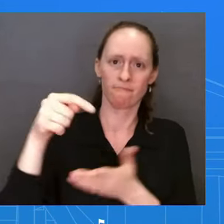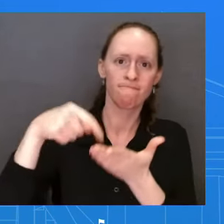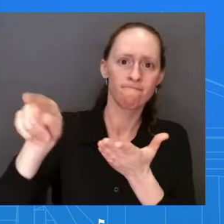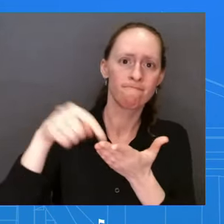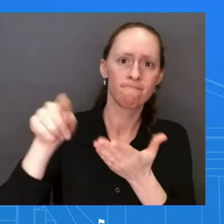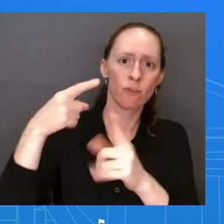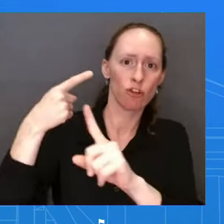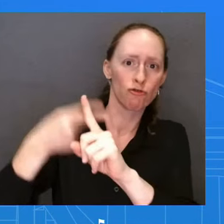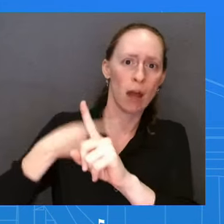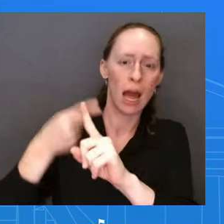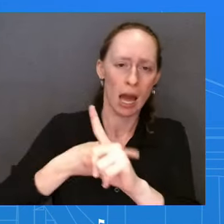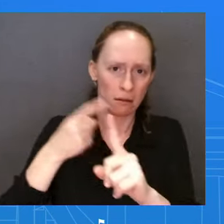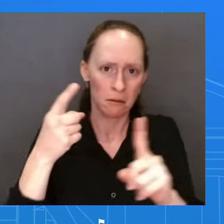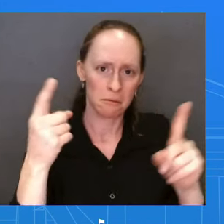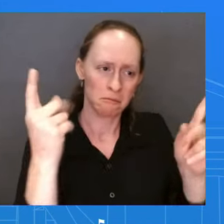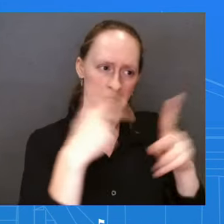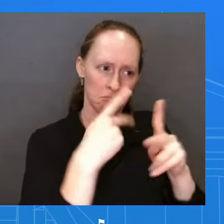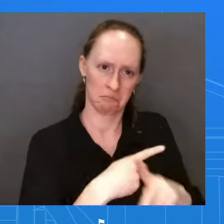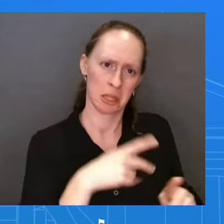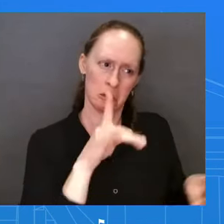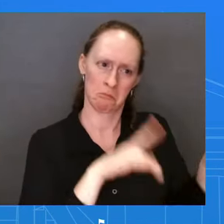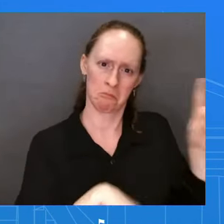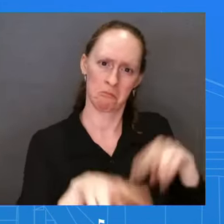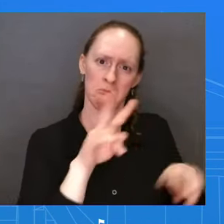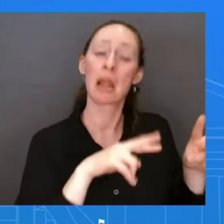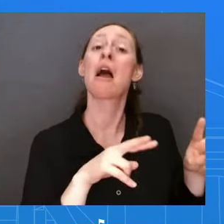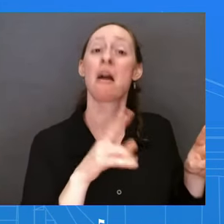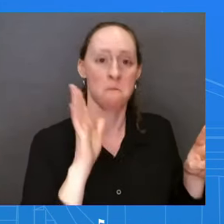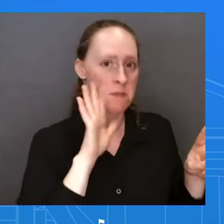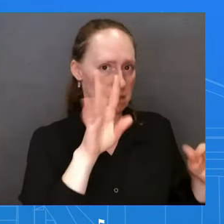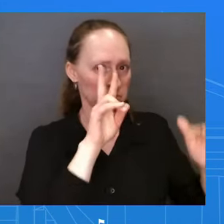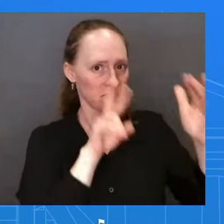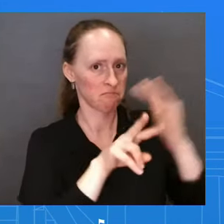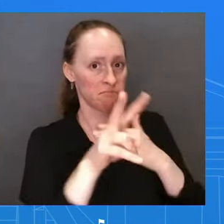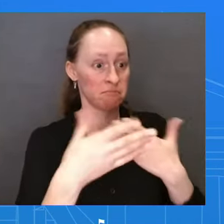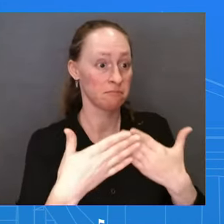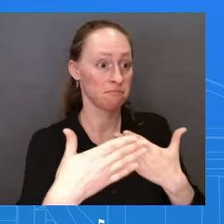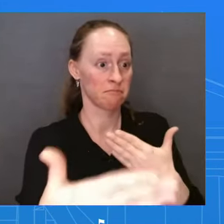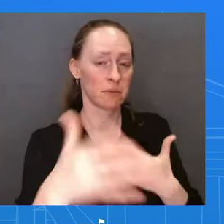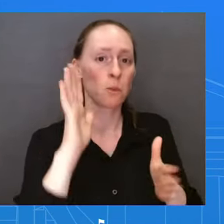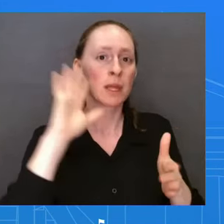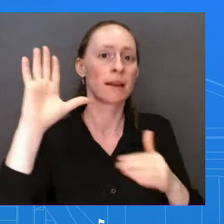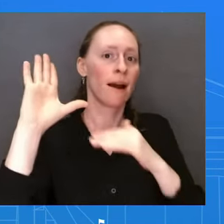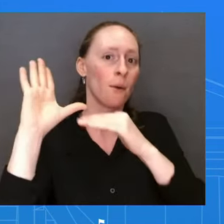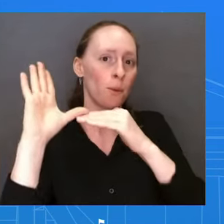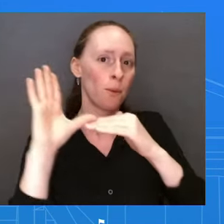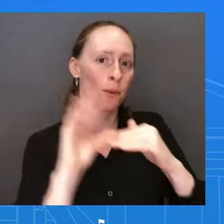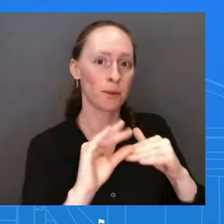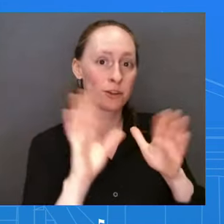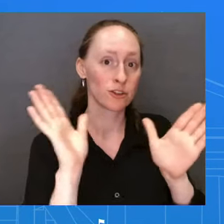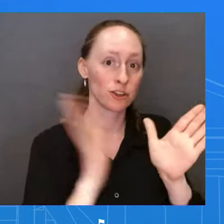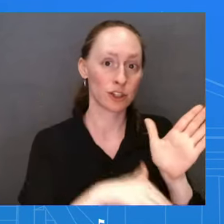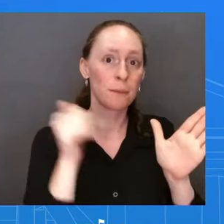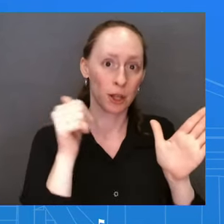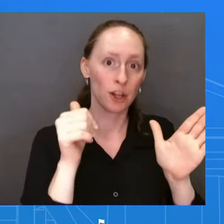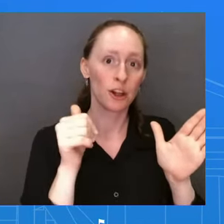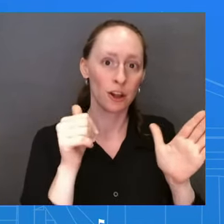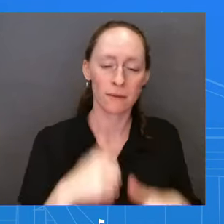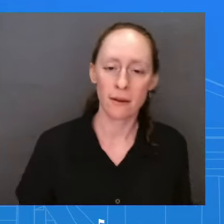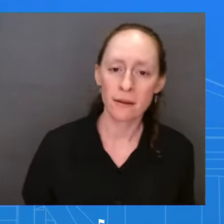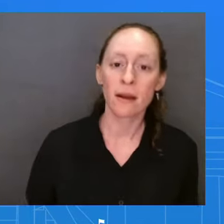Americans over the second half of this year, providing really important relief to a lot of